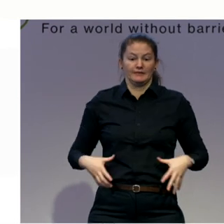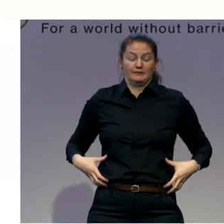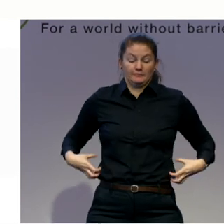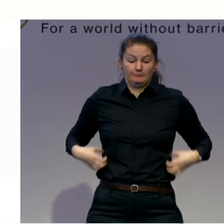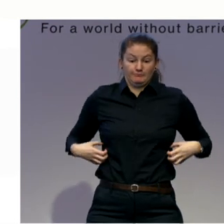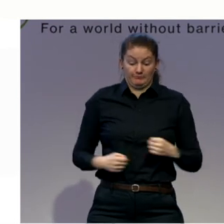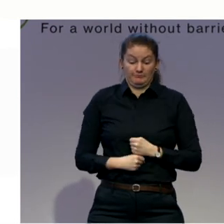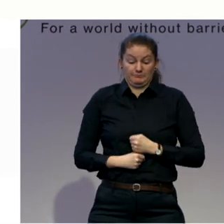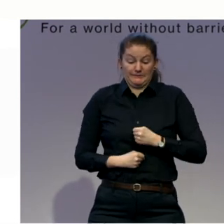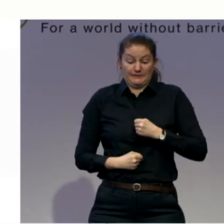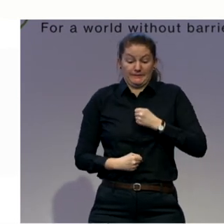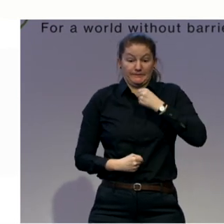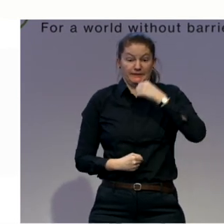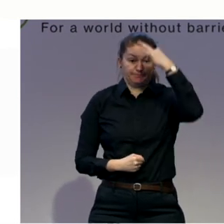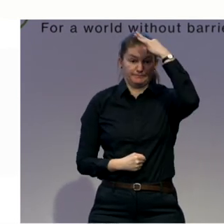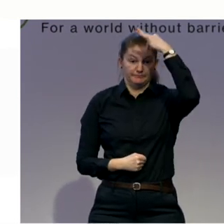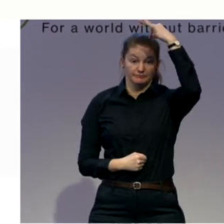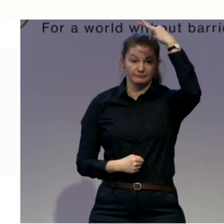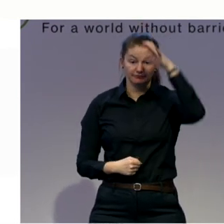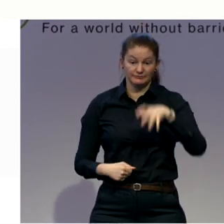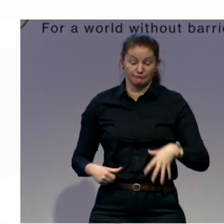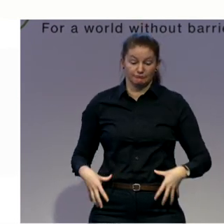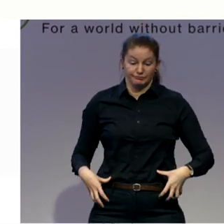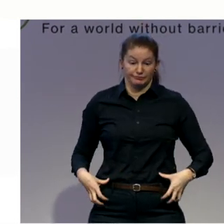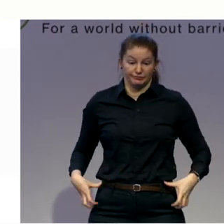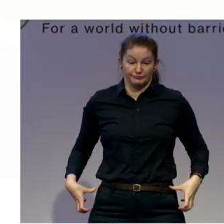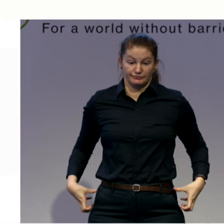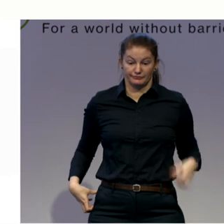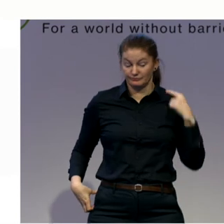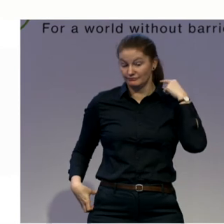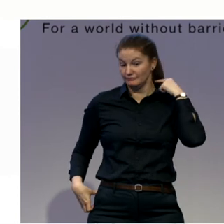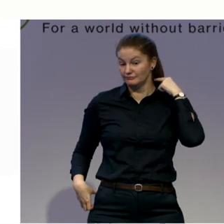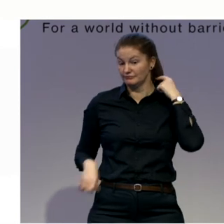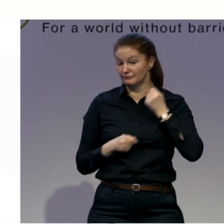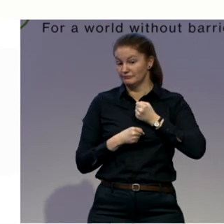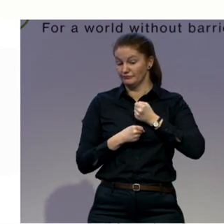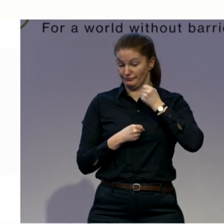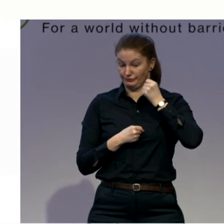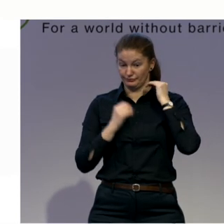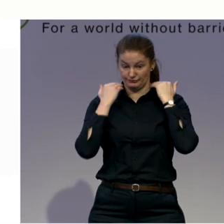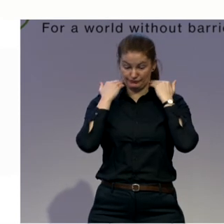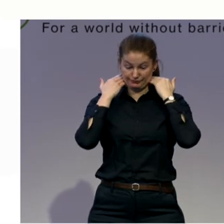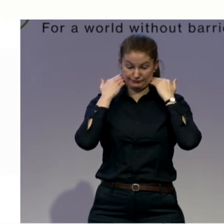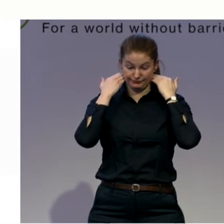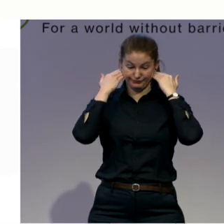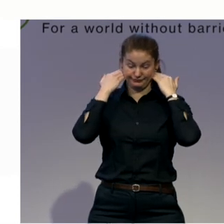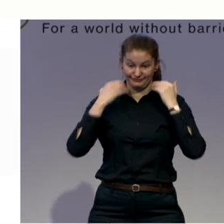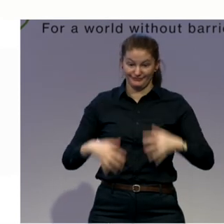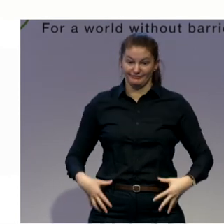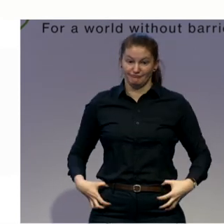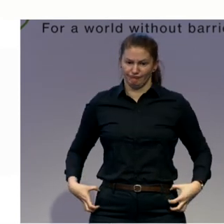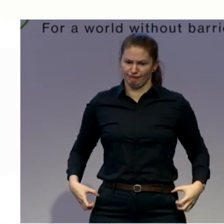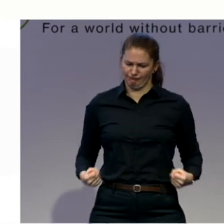remember about your nice and tall neck. And come back. One more time, just squeezing